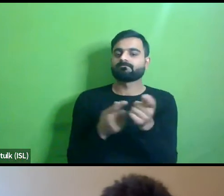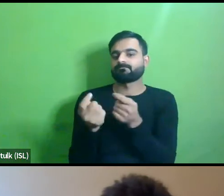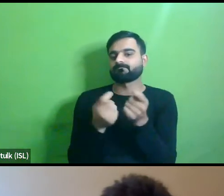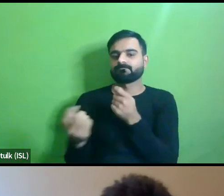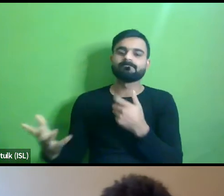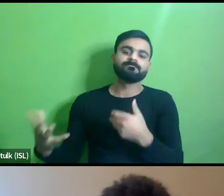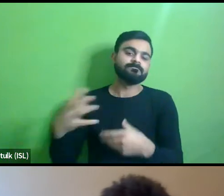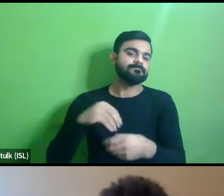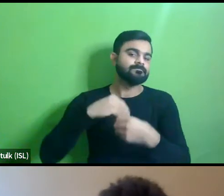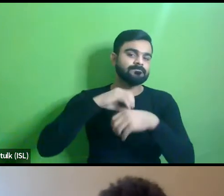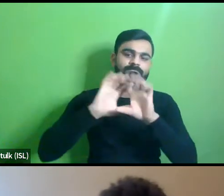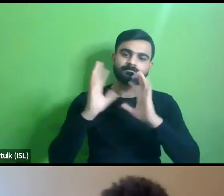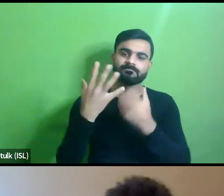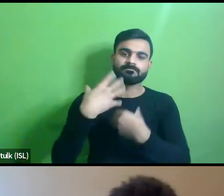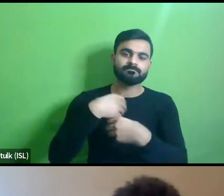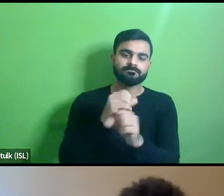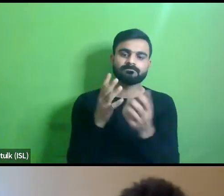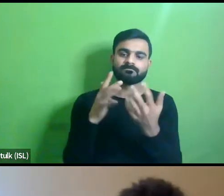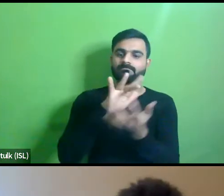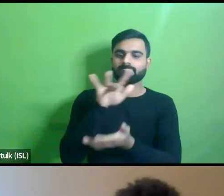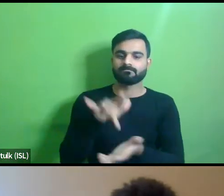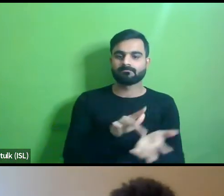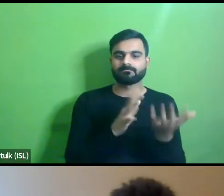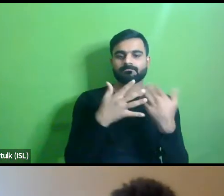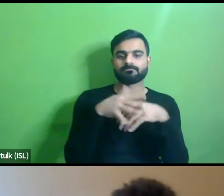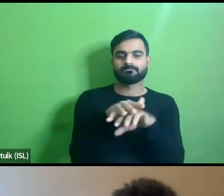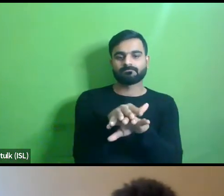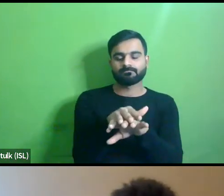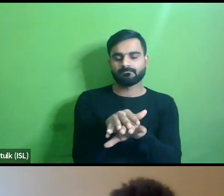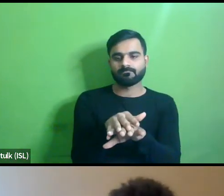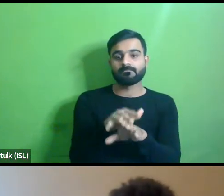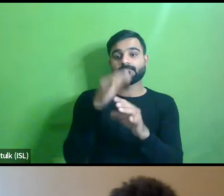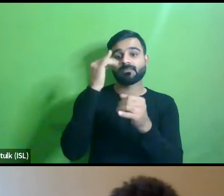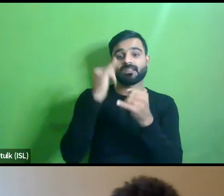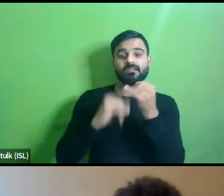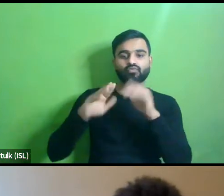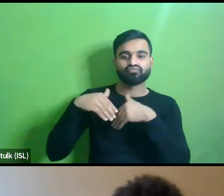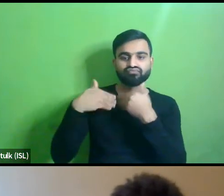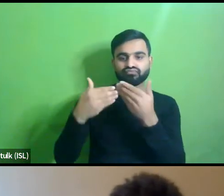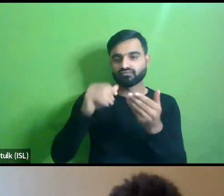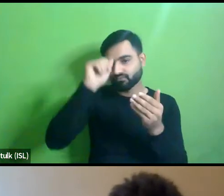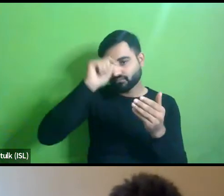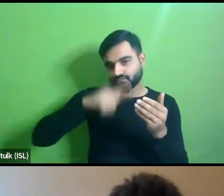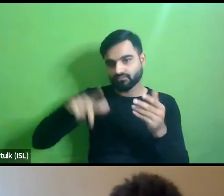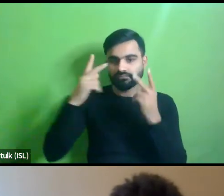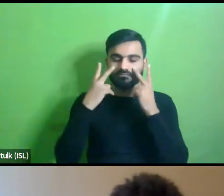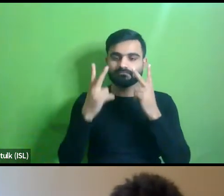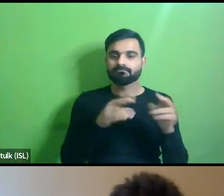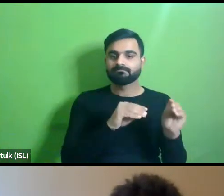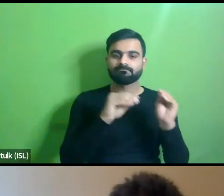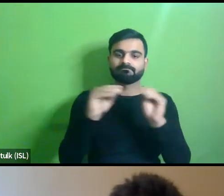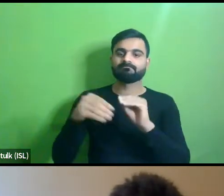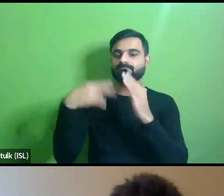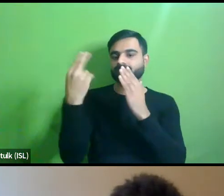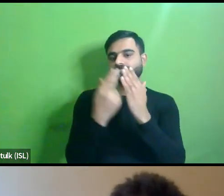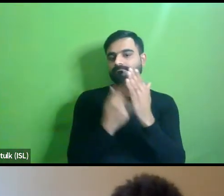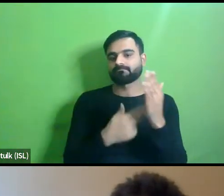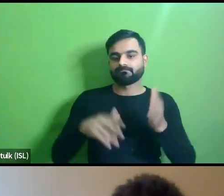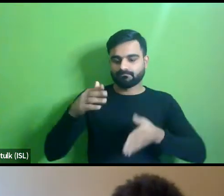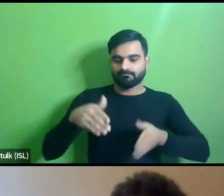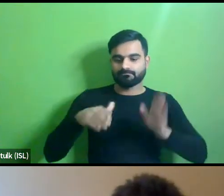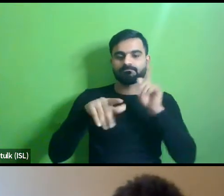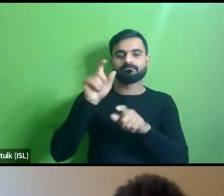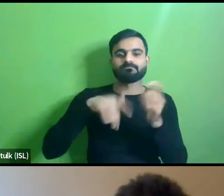creating inclusive places and over the last decade india has seen a shift in the design of streets and public